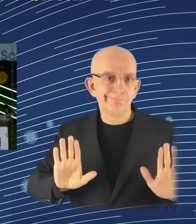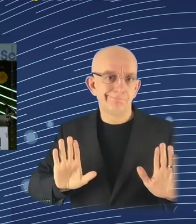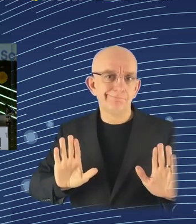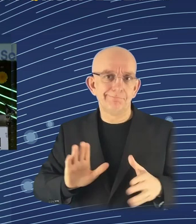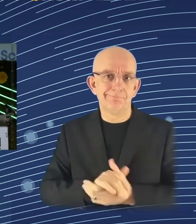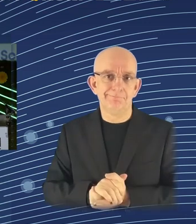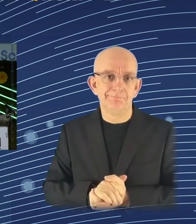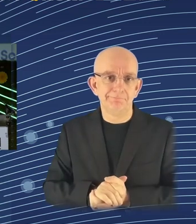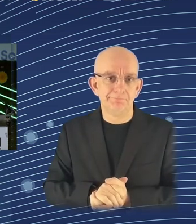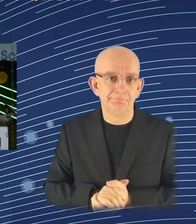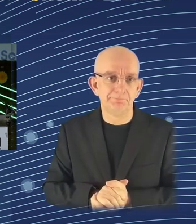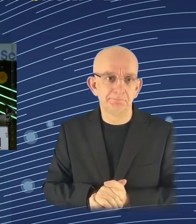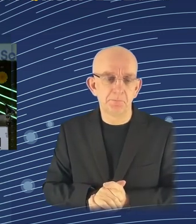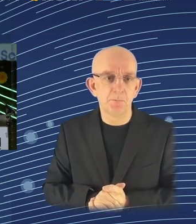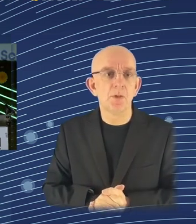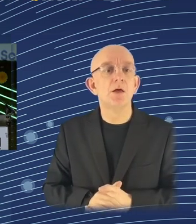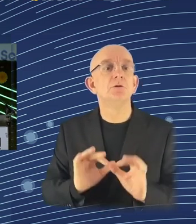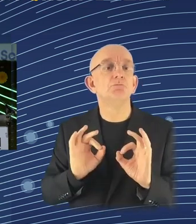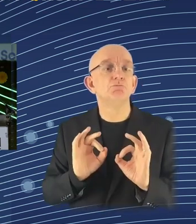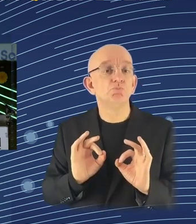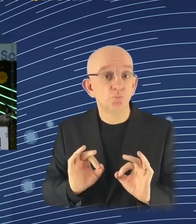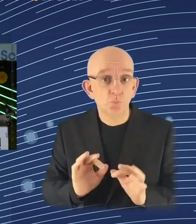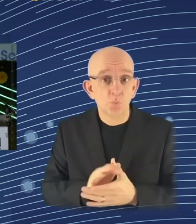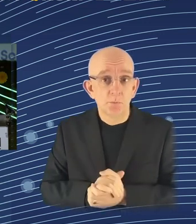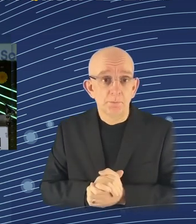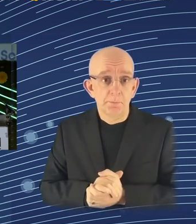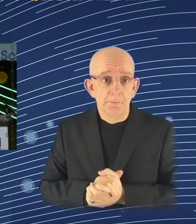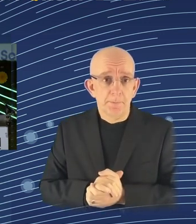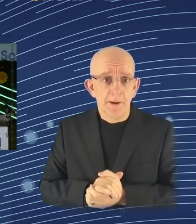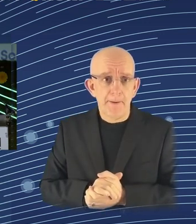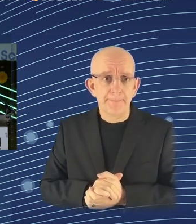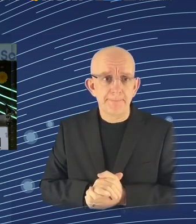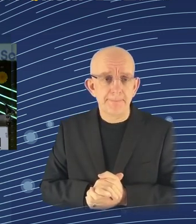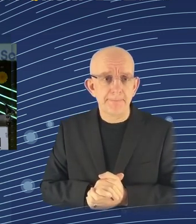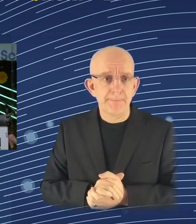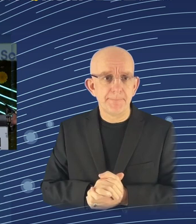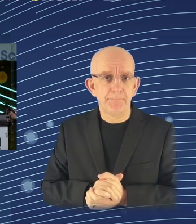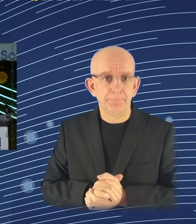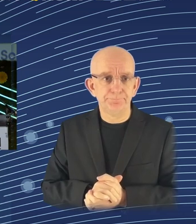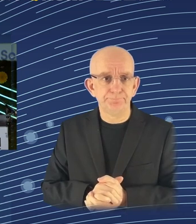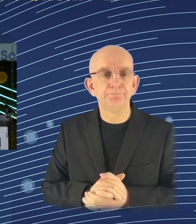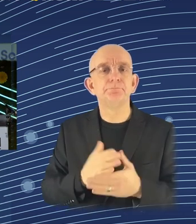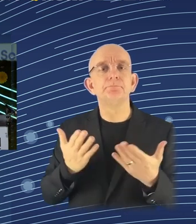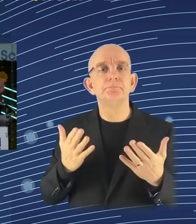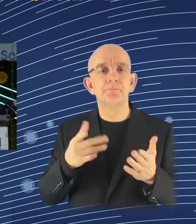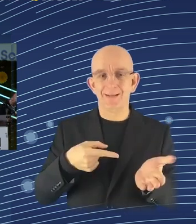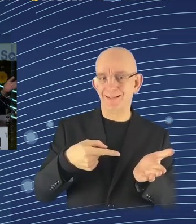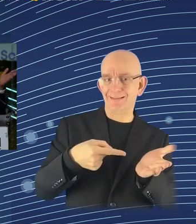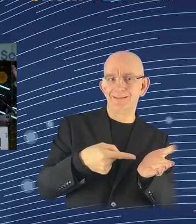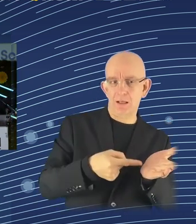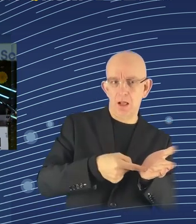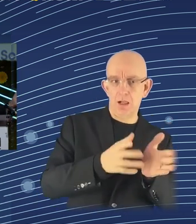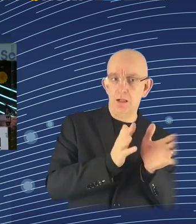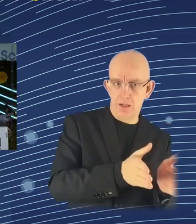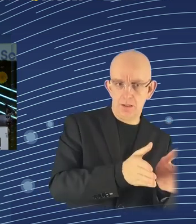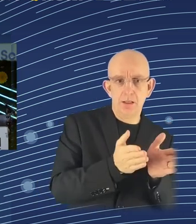Now, non-technical service sectors. Those are the ones I just mentioned. You know, the jobs of the